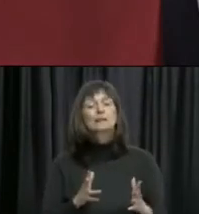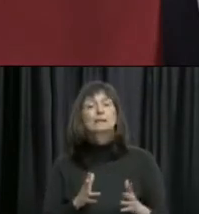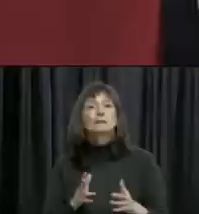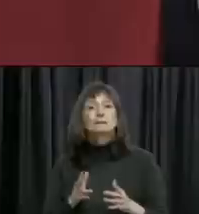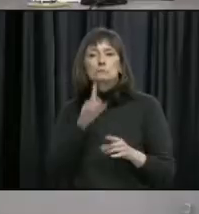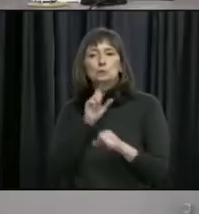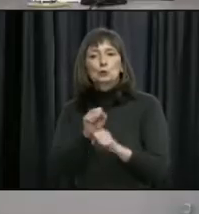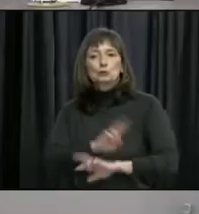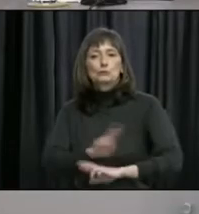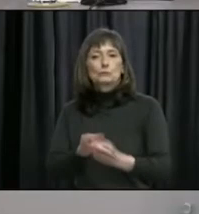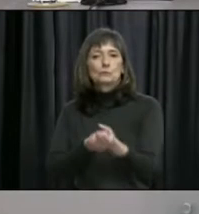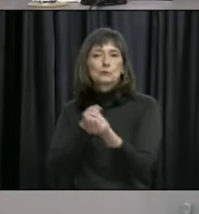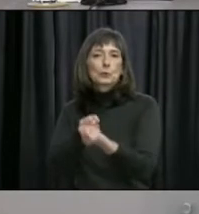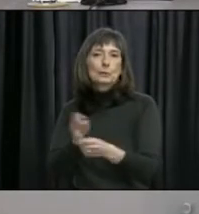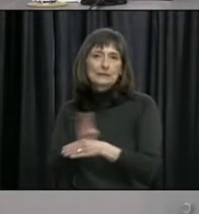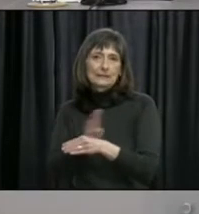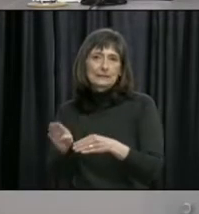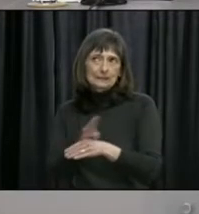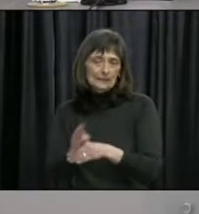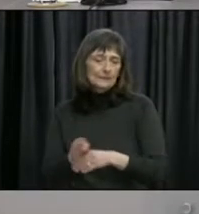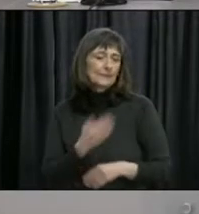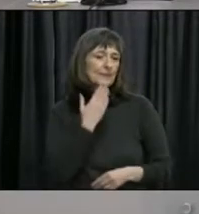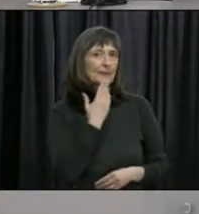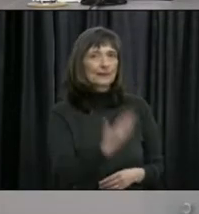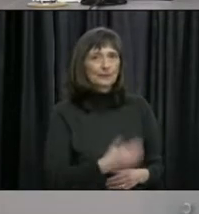businesses. Thank you.